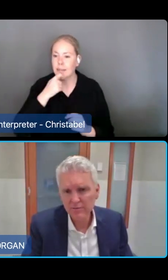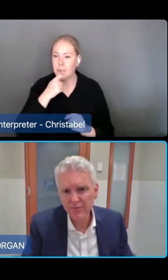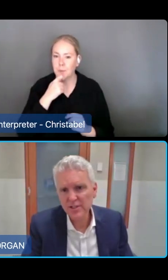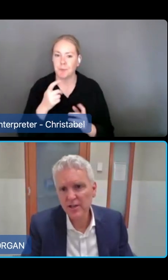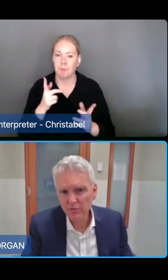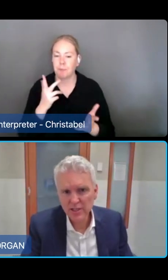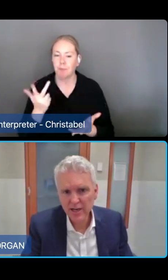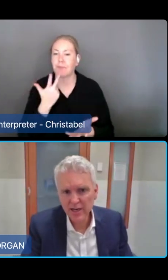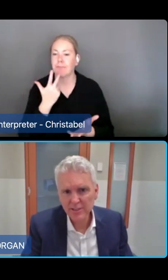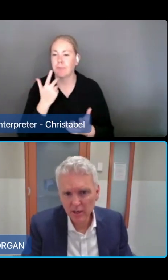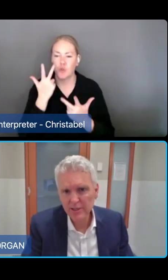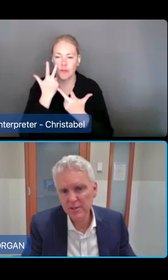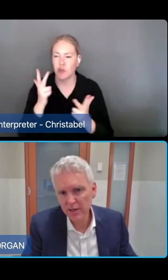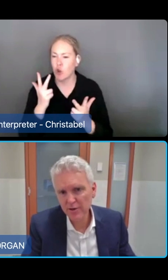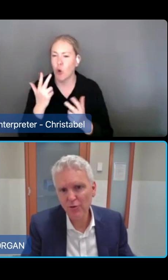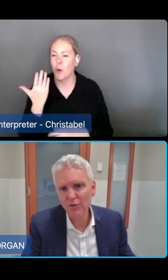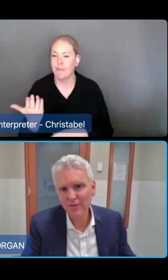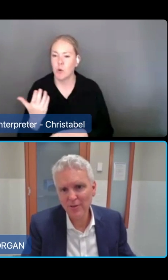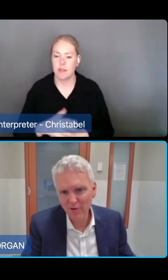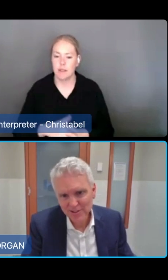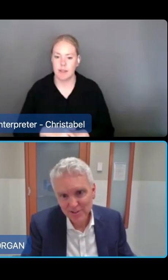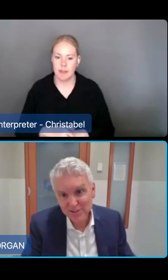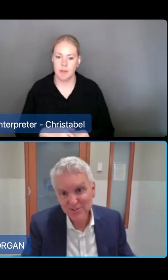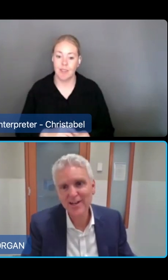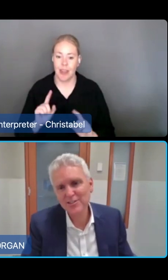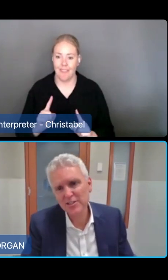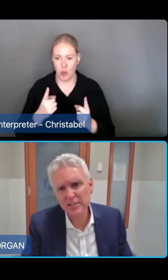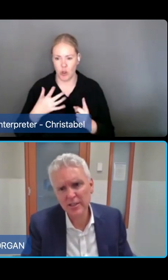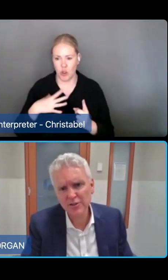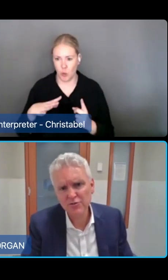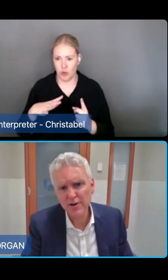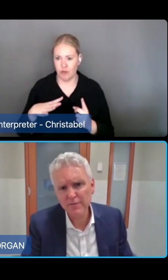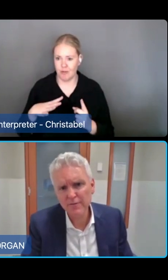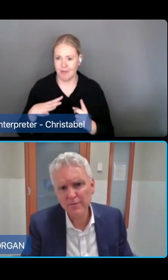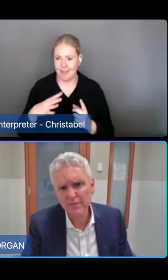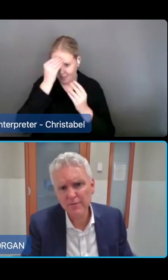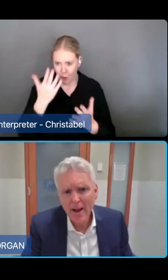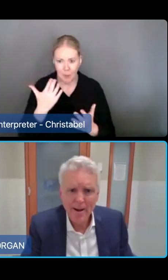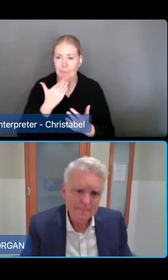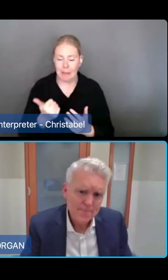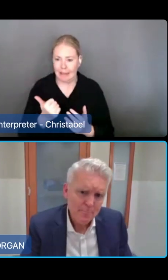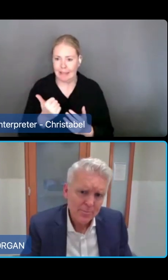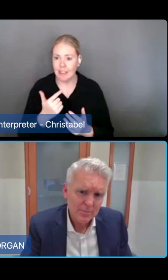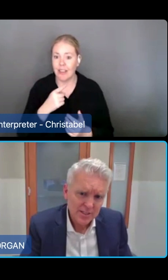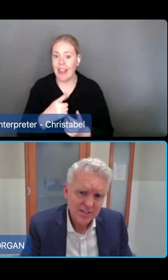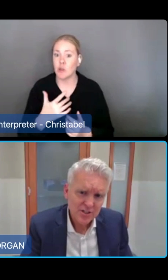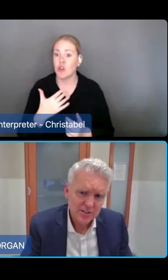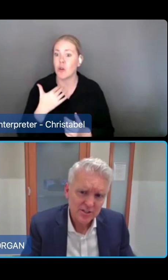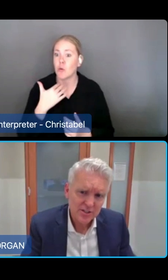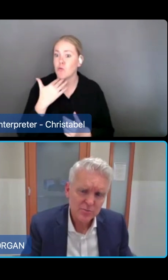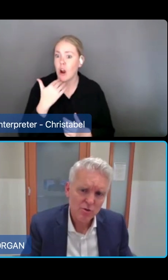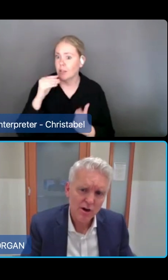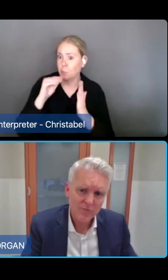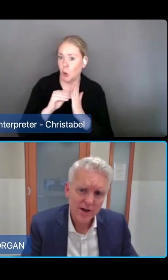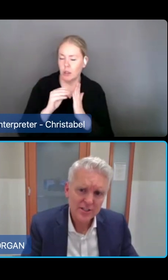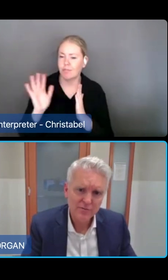And the first thing I would say is please ignore the prices. They are just illustrative. The intention is that